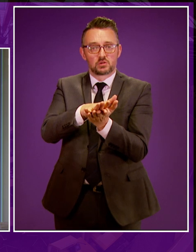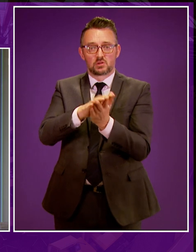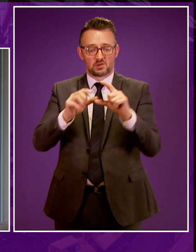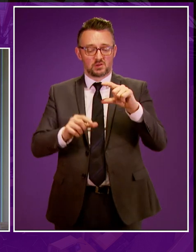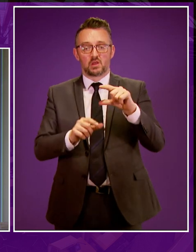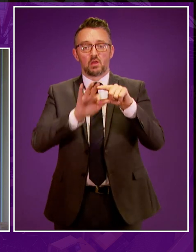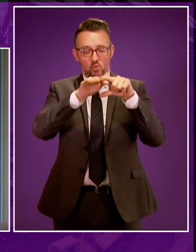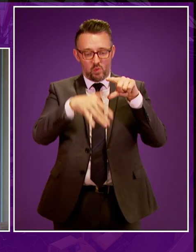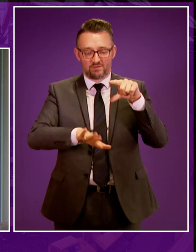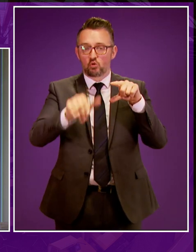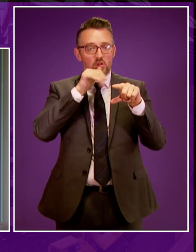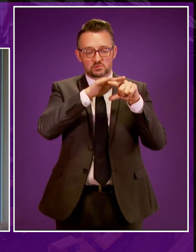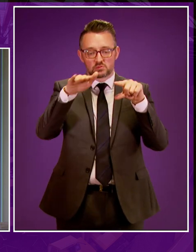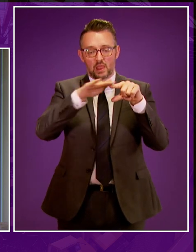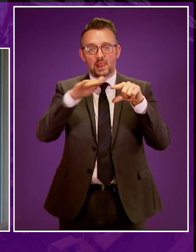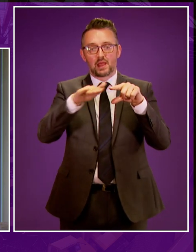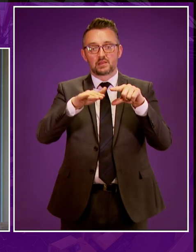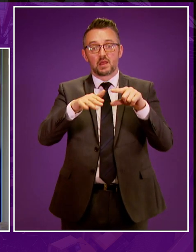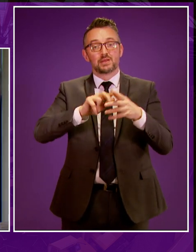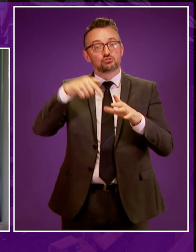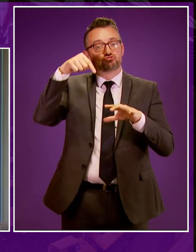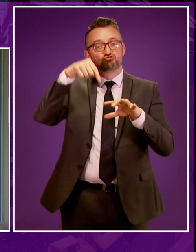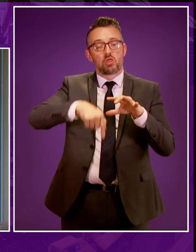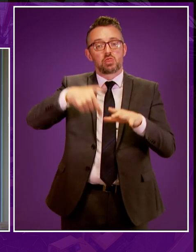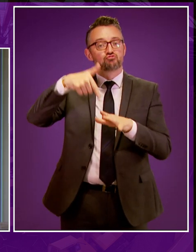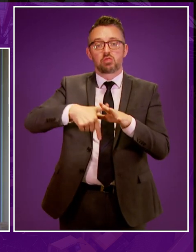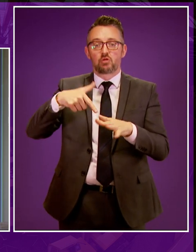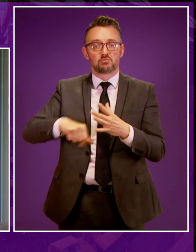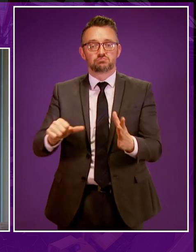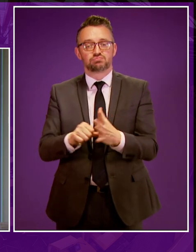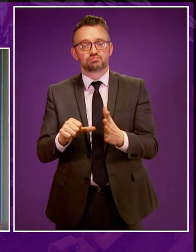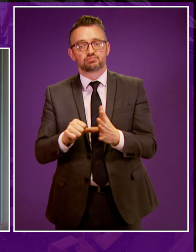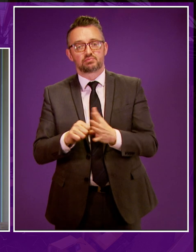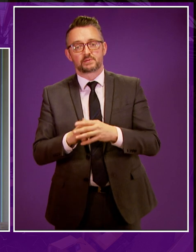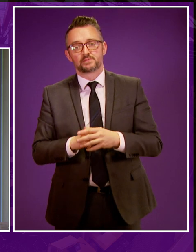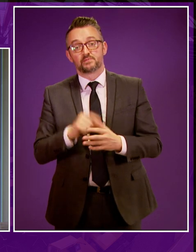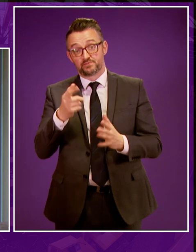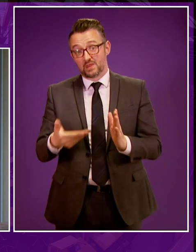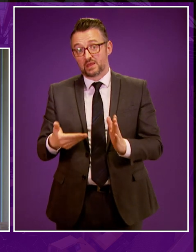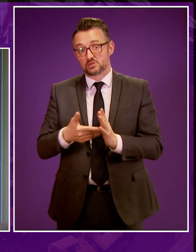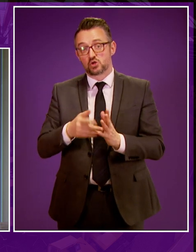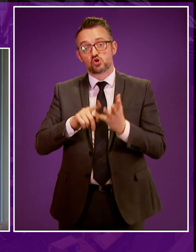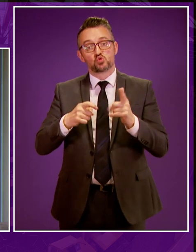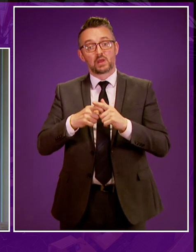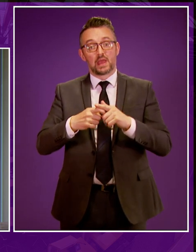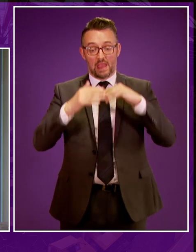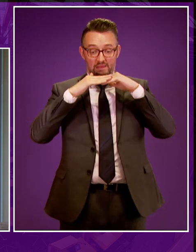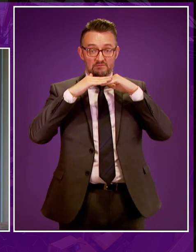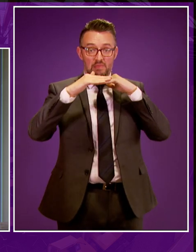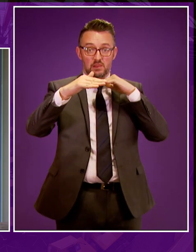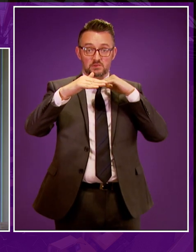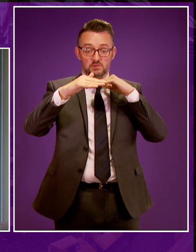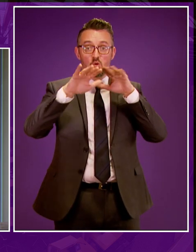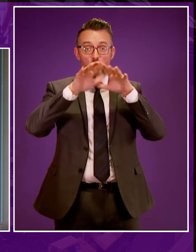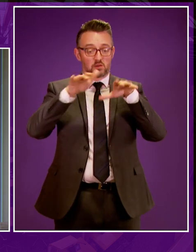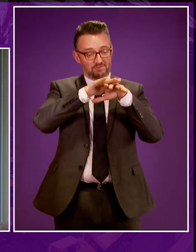is undulating and wavy, possibly making effective drilling locations questionable. In addition, the UK does not lie flat on the